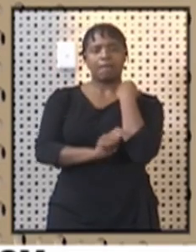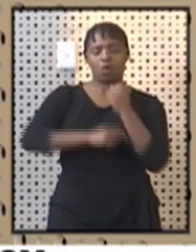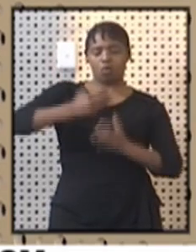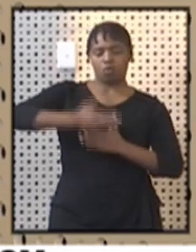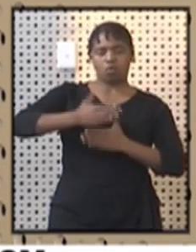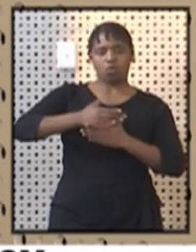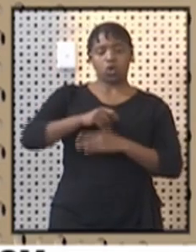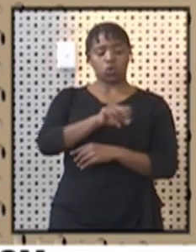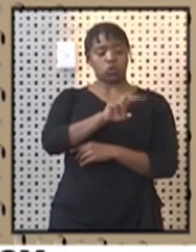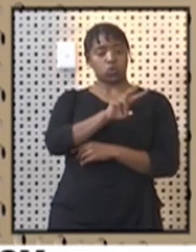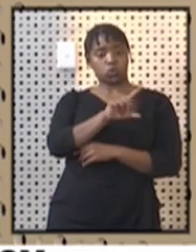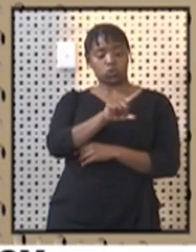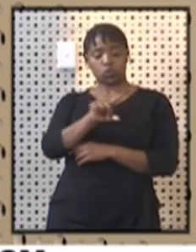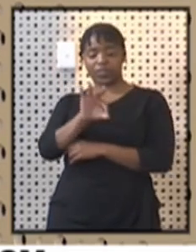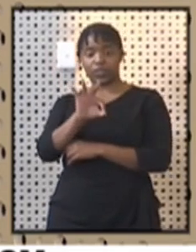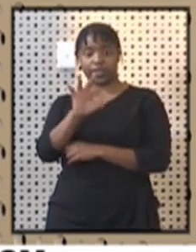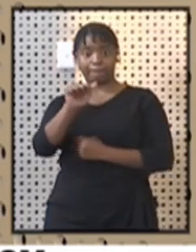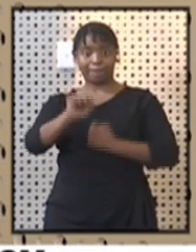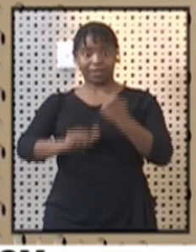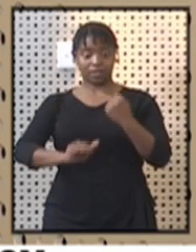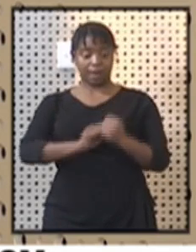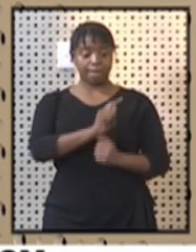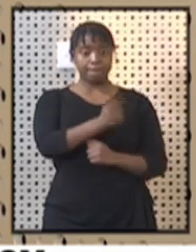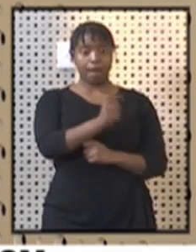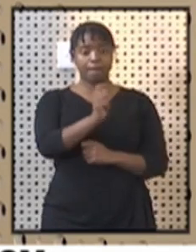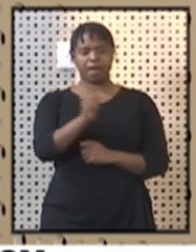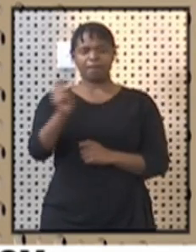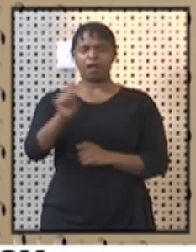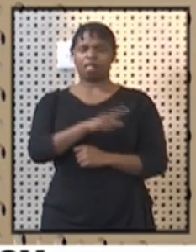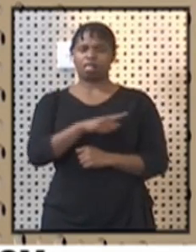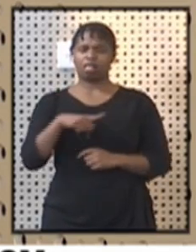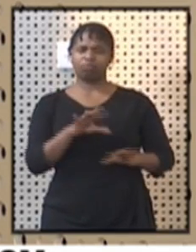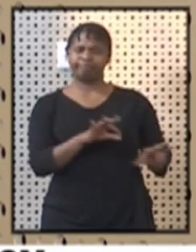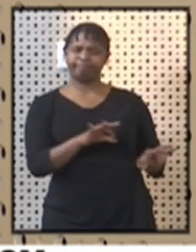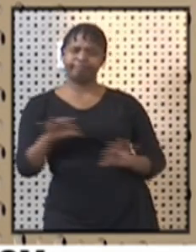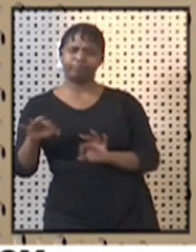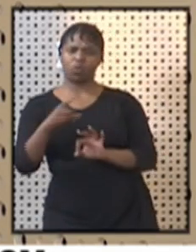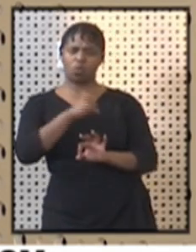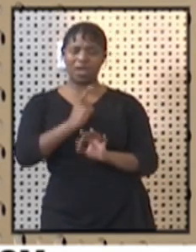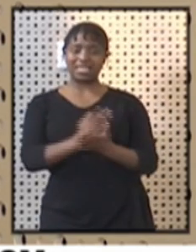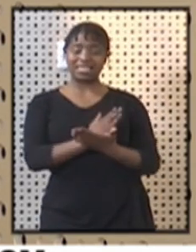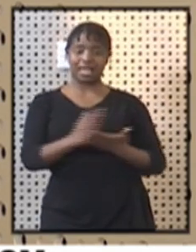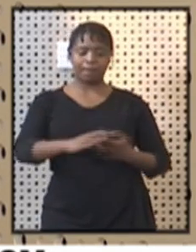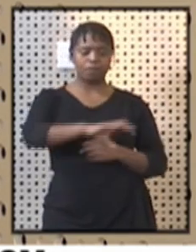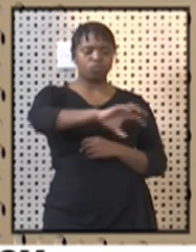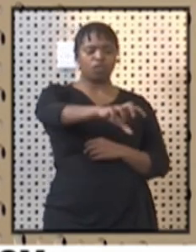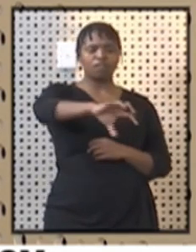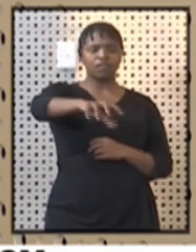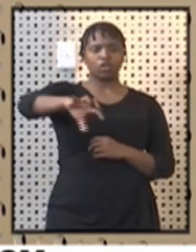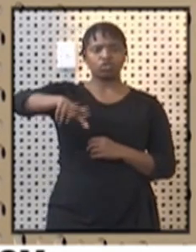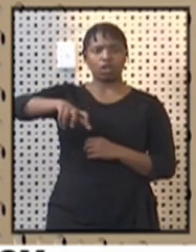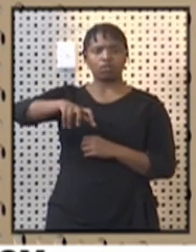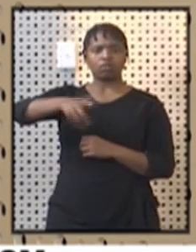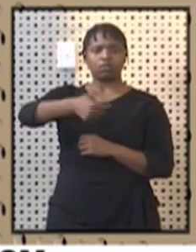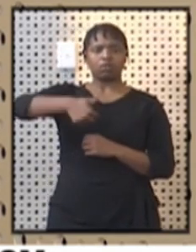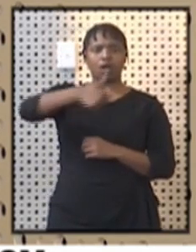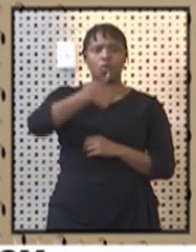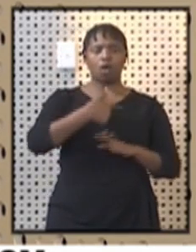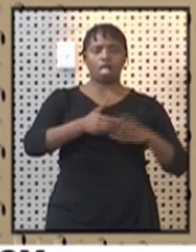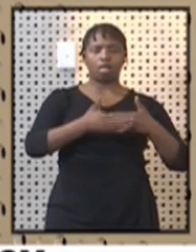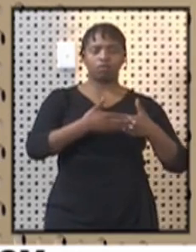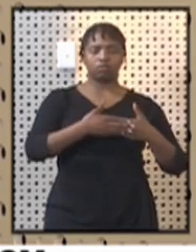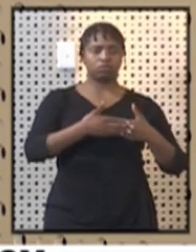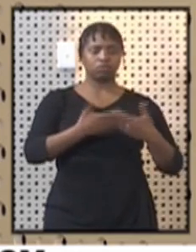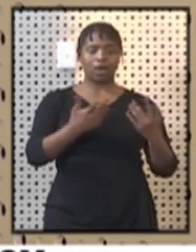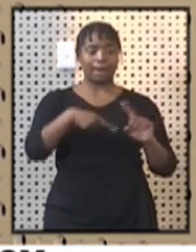three months. The processing of payments has taken longer due to some provincial offices closing down after they